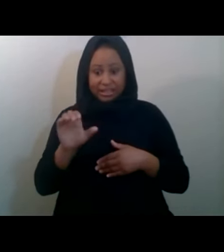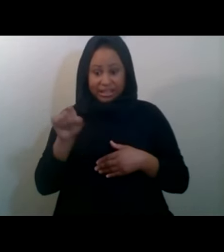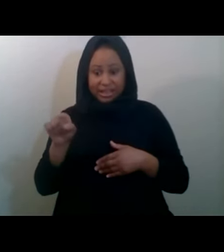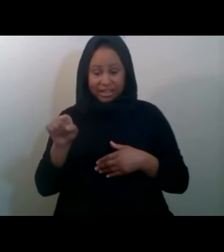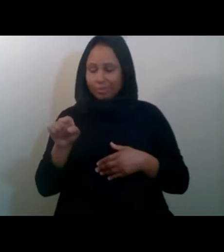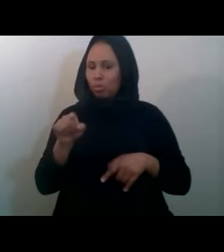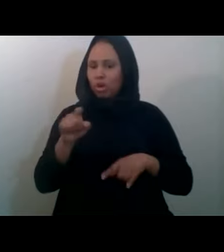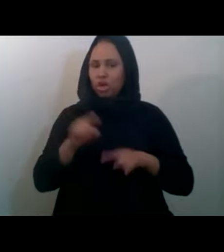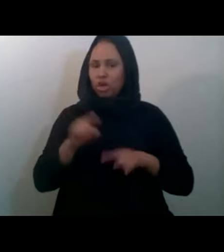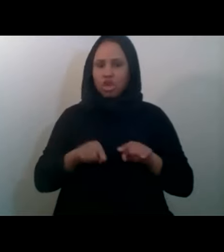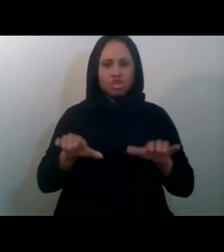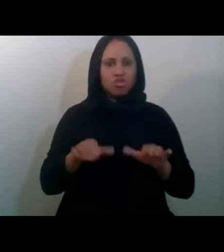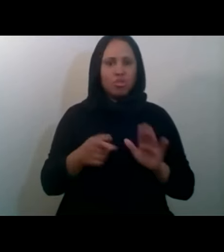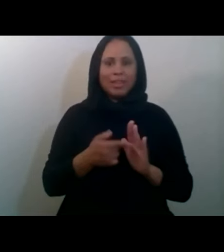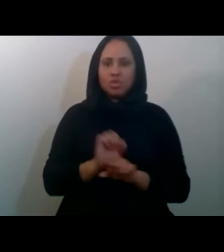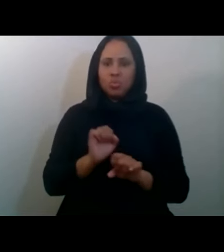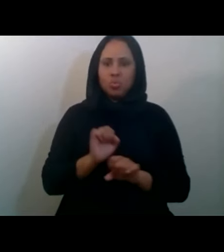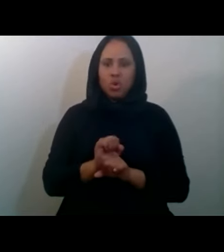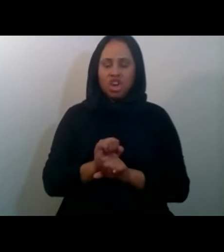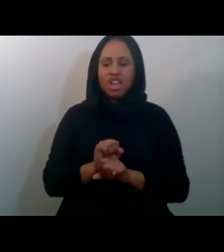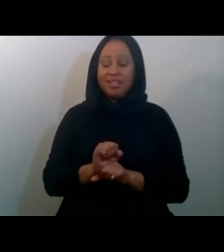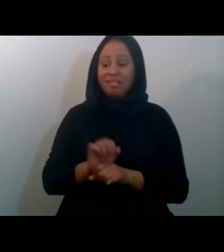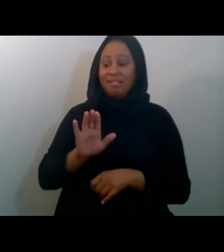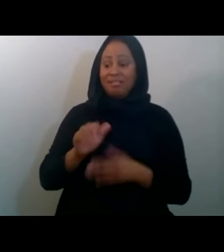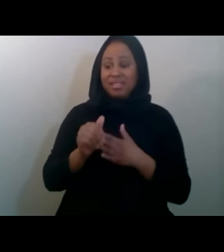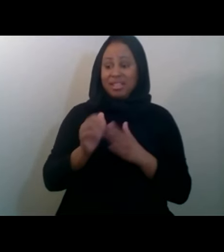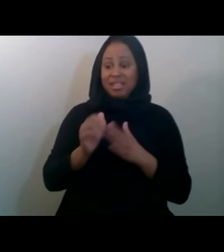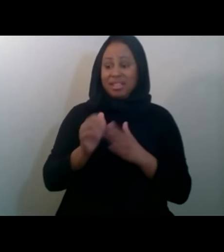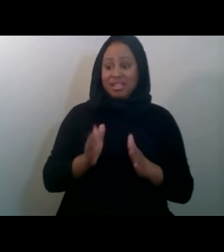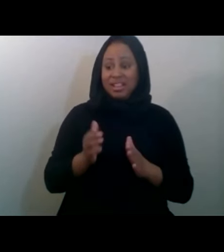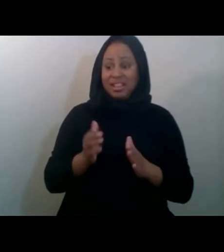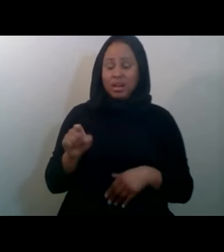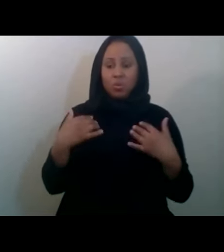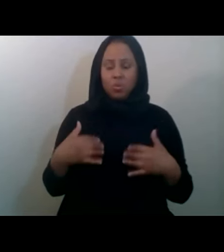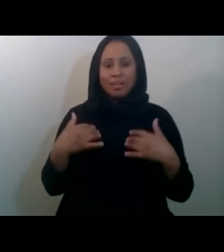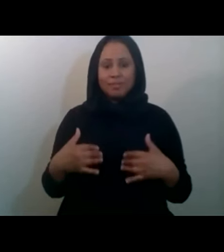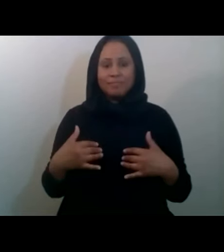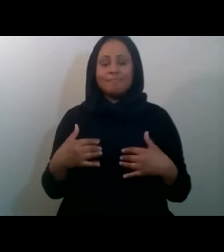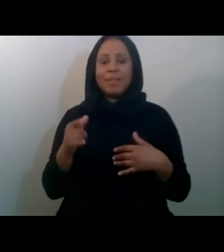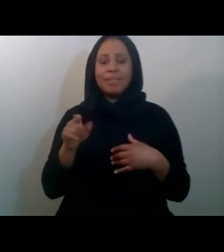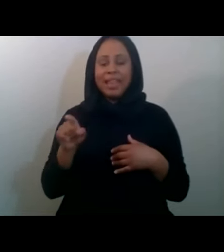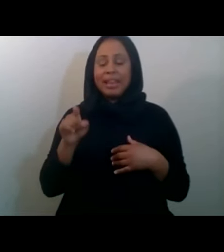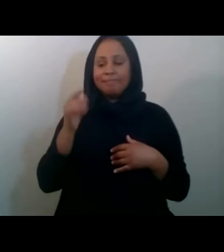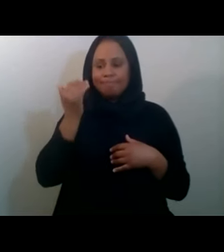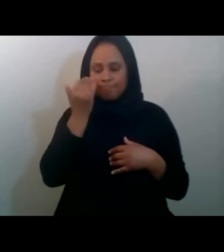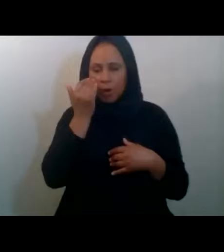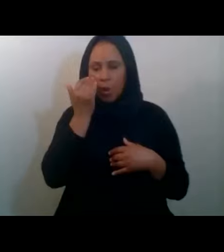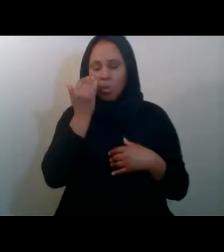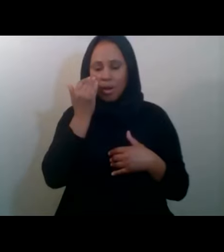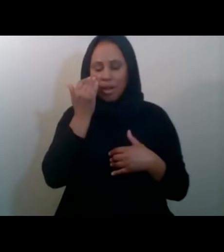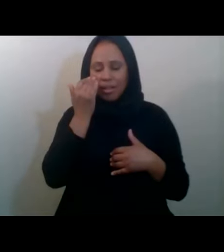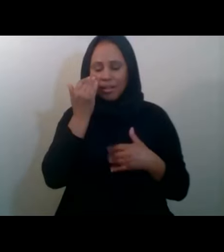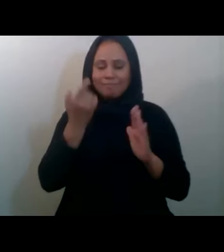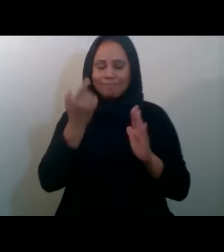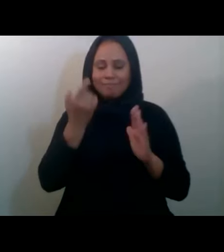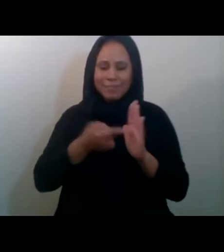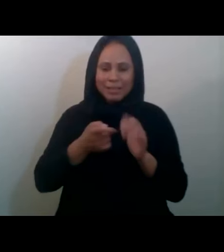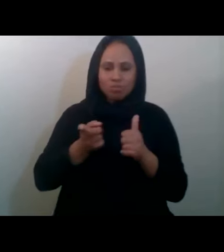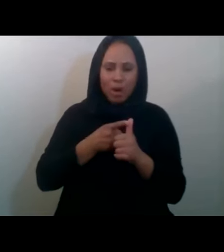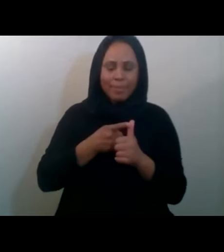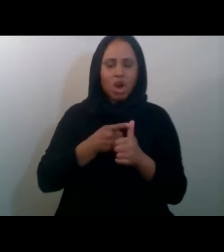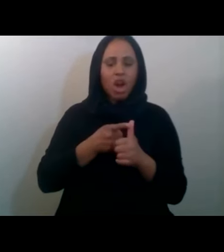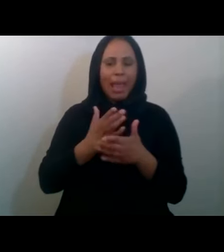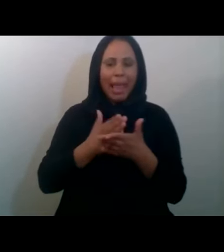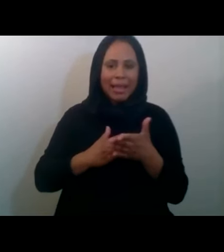has always recognized Zakat and Sadaqa distribution as the primary aspect of